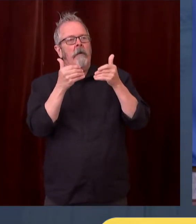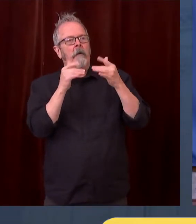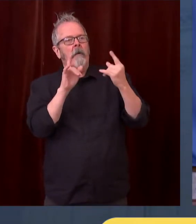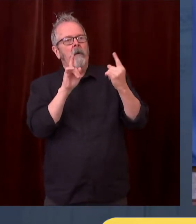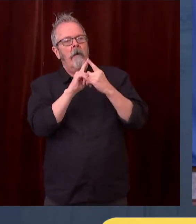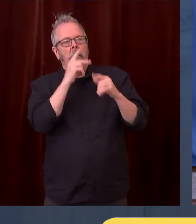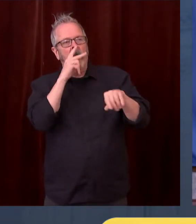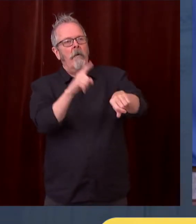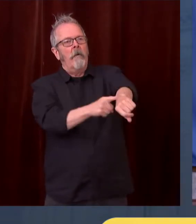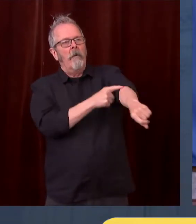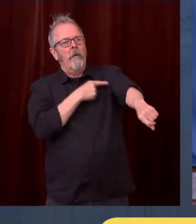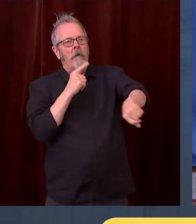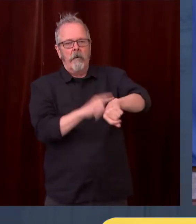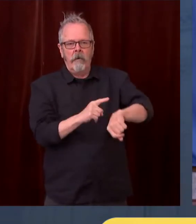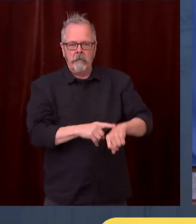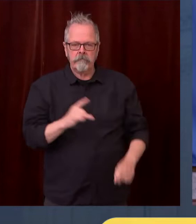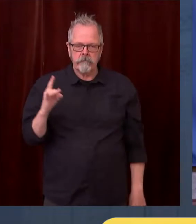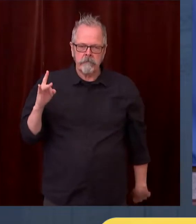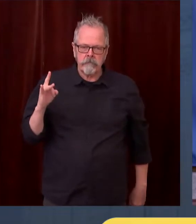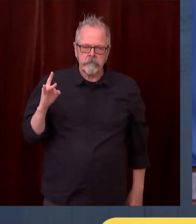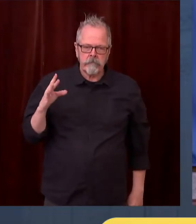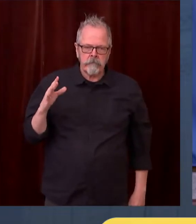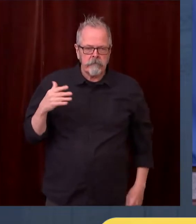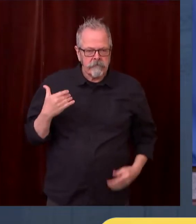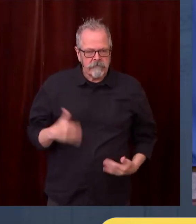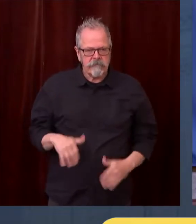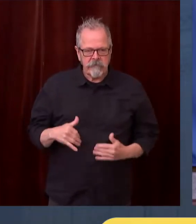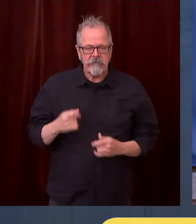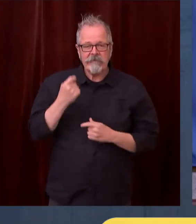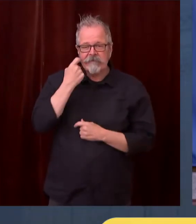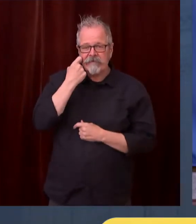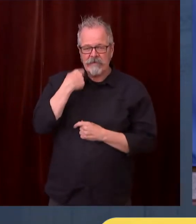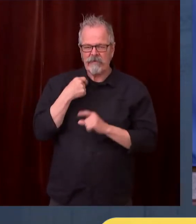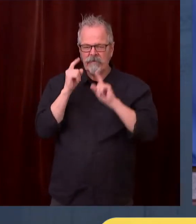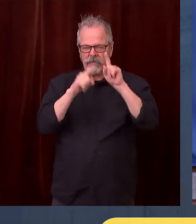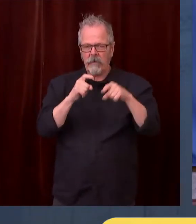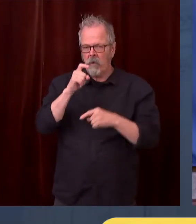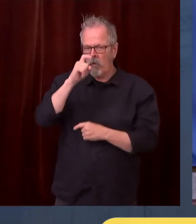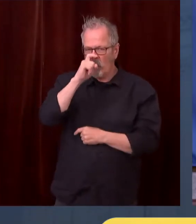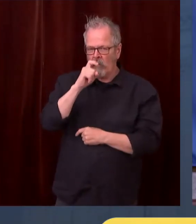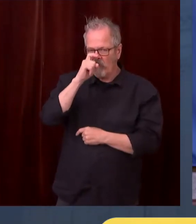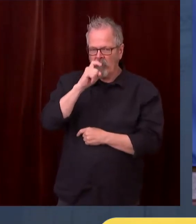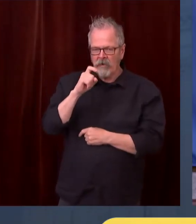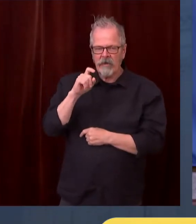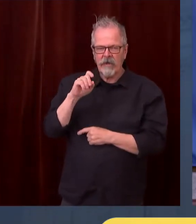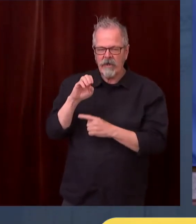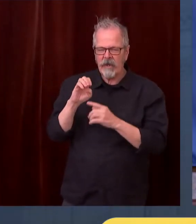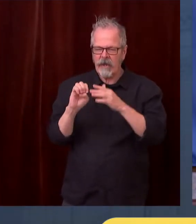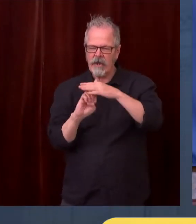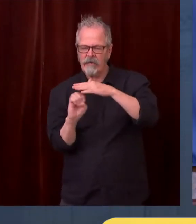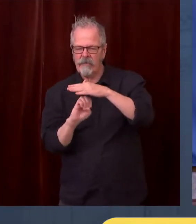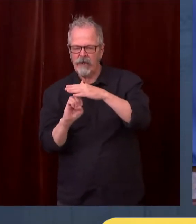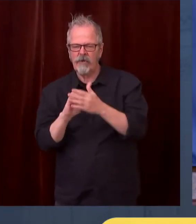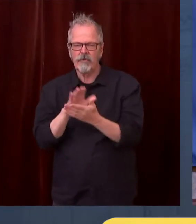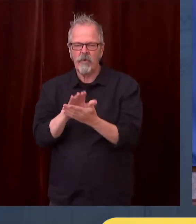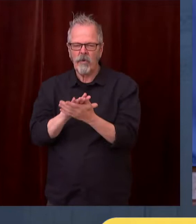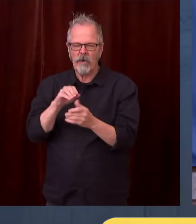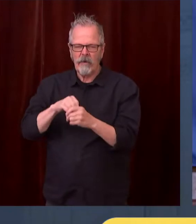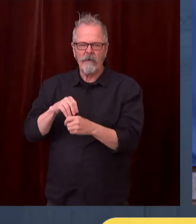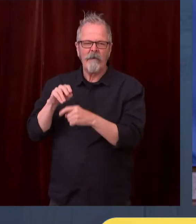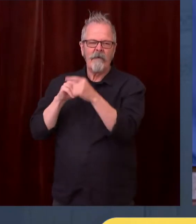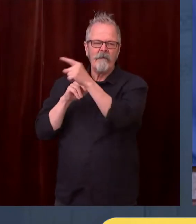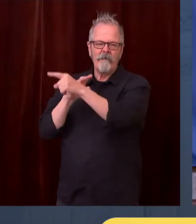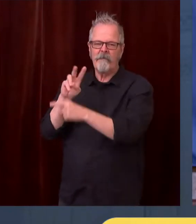watching education going on there in the classroom. These are magic moments. We now are experiencing them by the tens of thousands